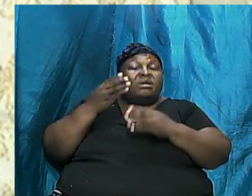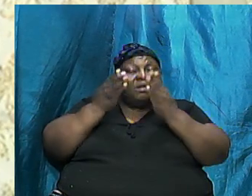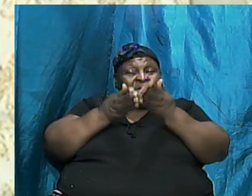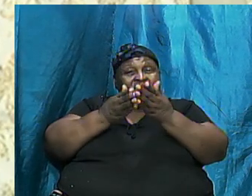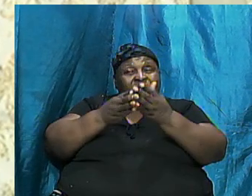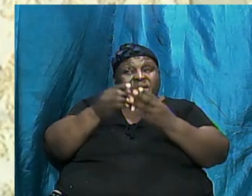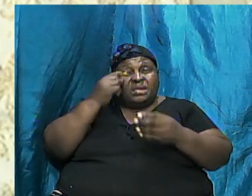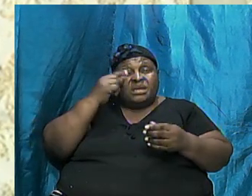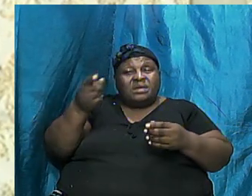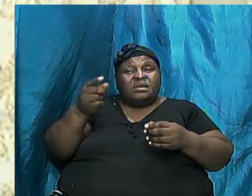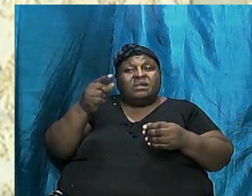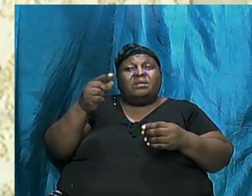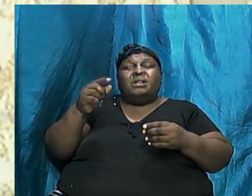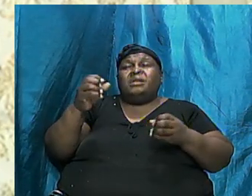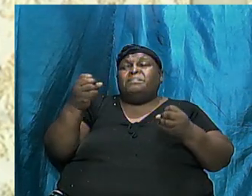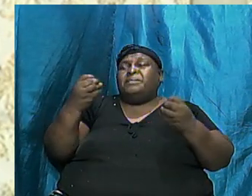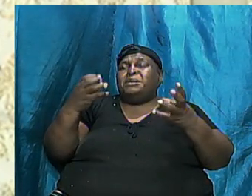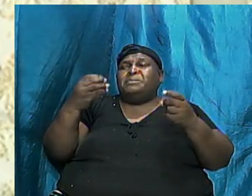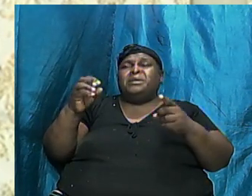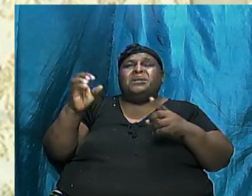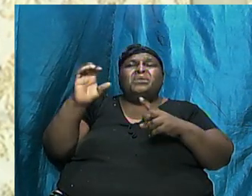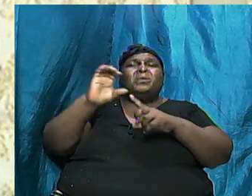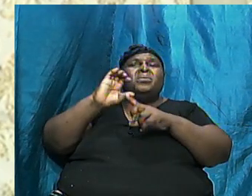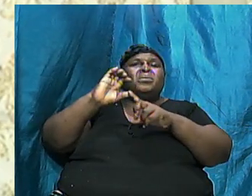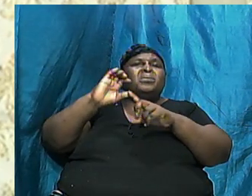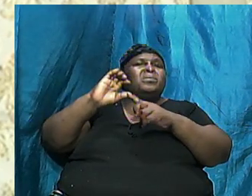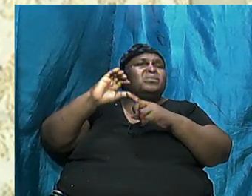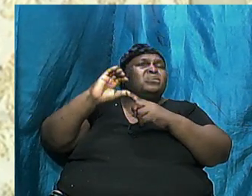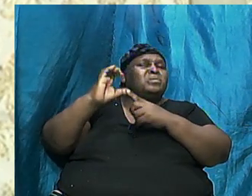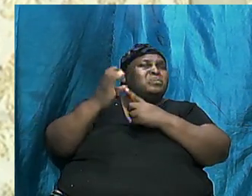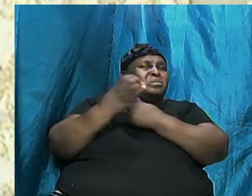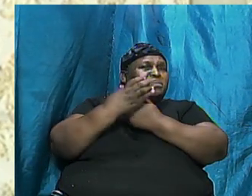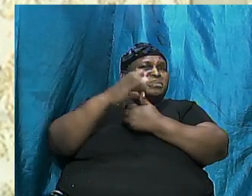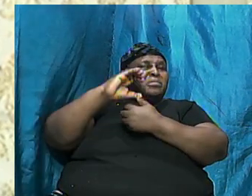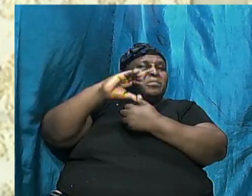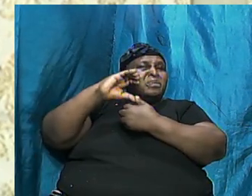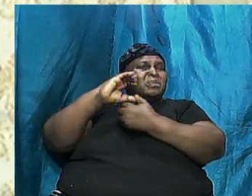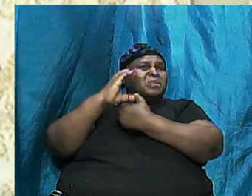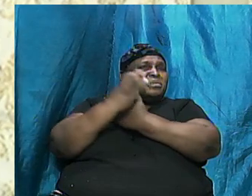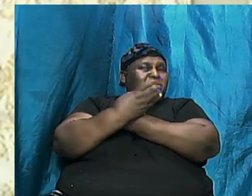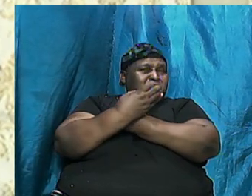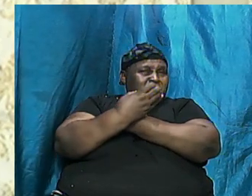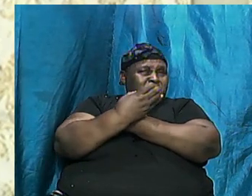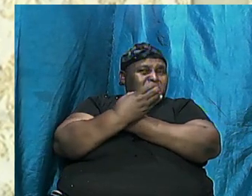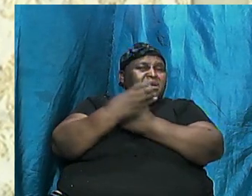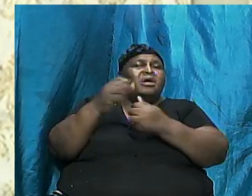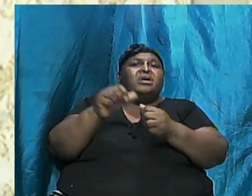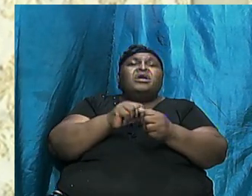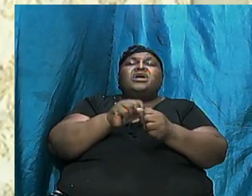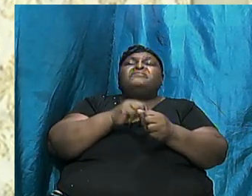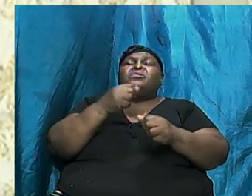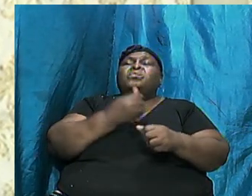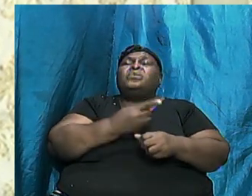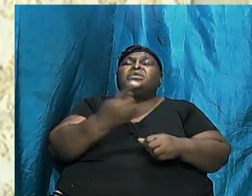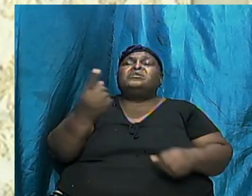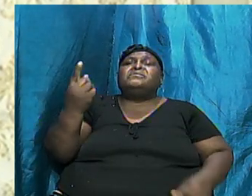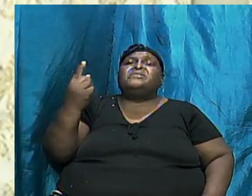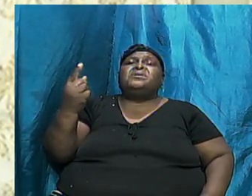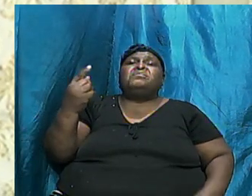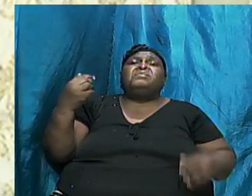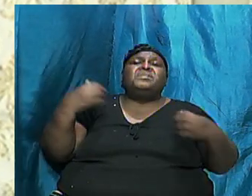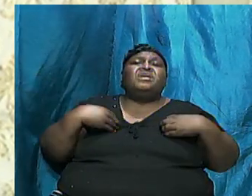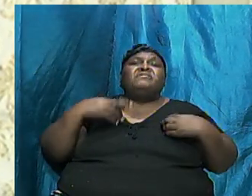Cultures Every Single One Of Them Have A Record